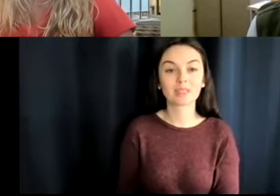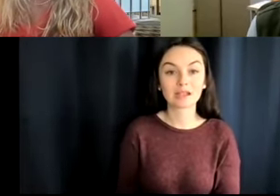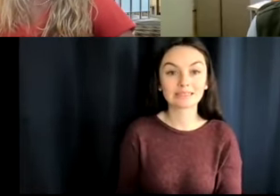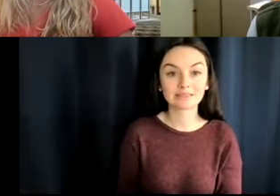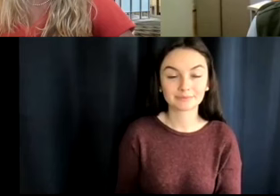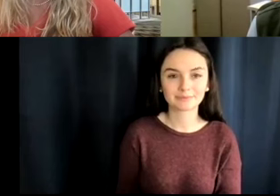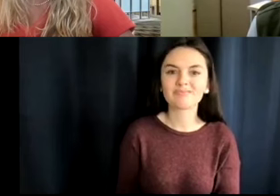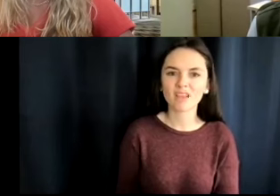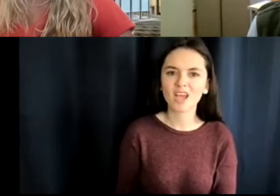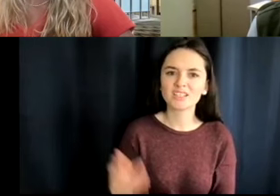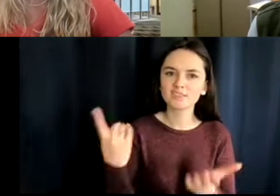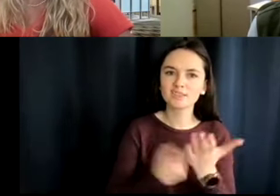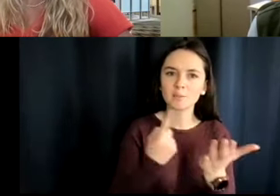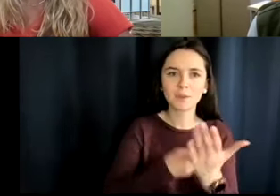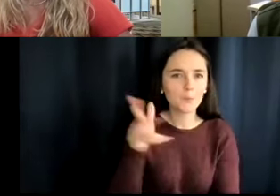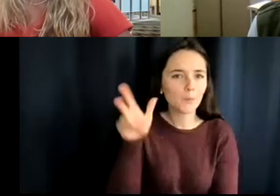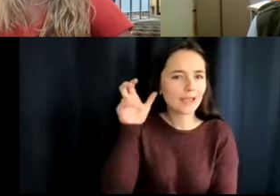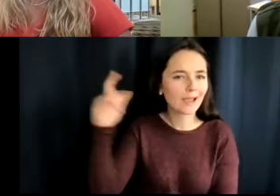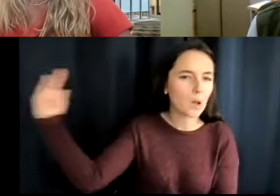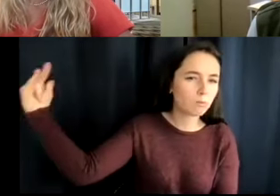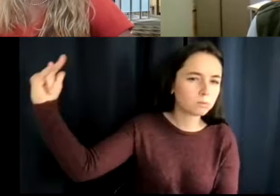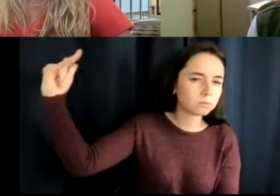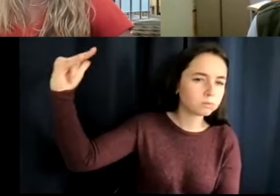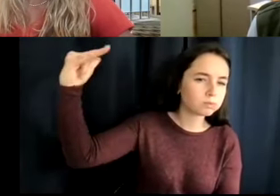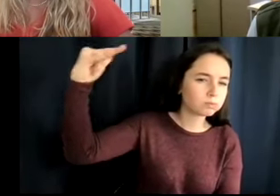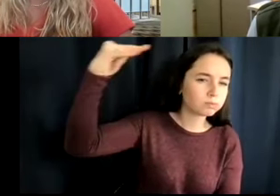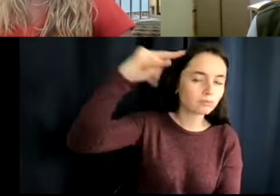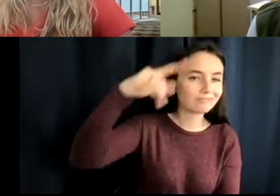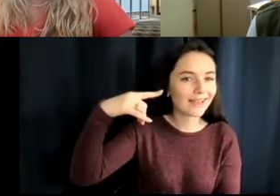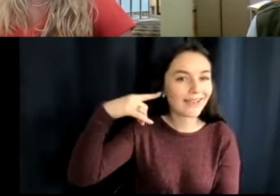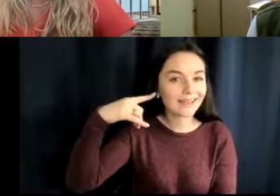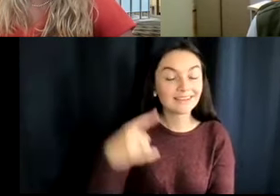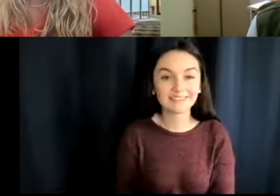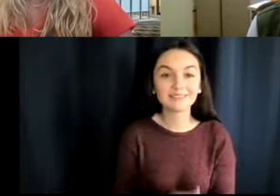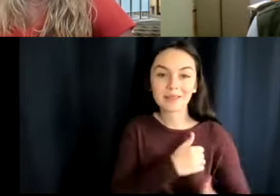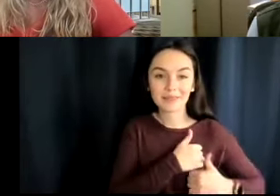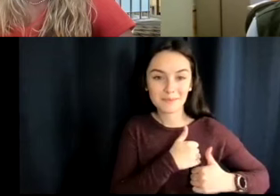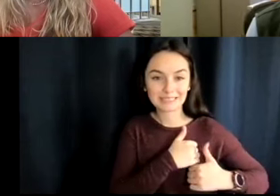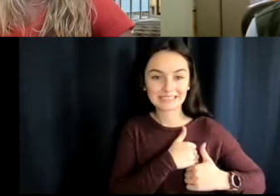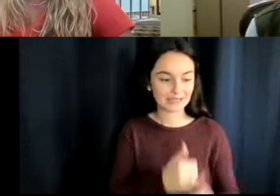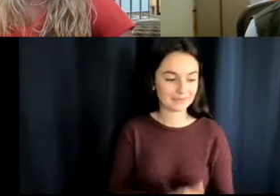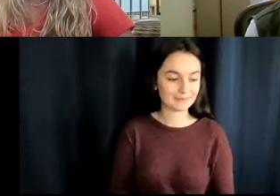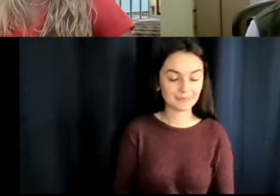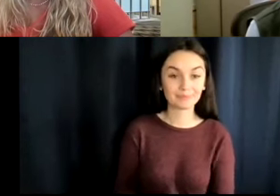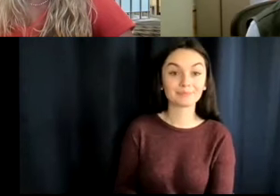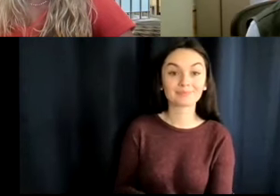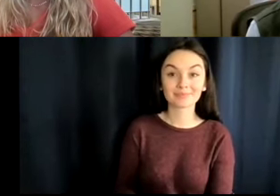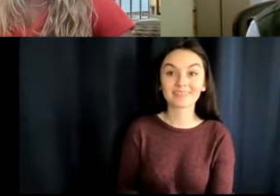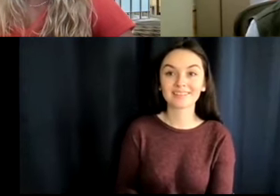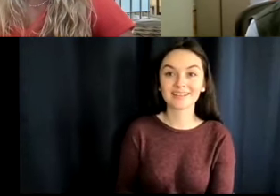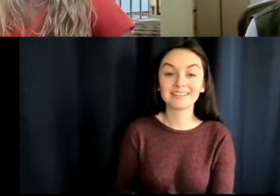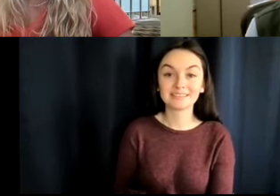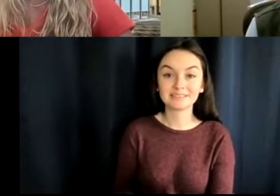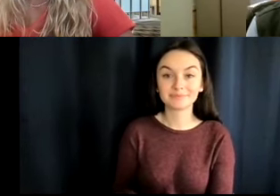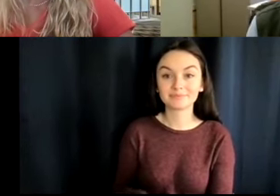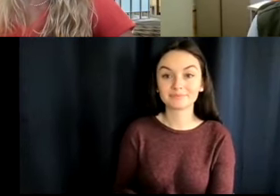hear those, don't we? Flying over those military. Mm-hmm. Okay. How about... They're a